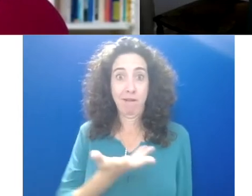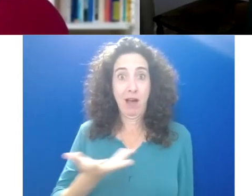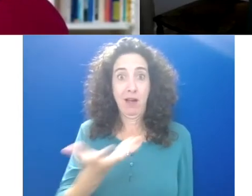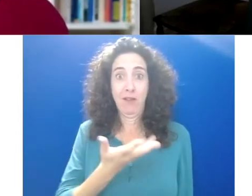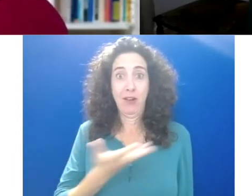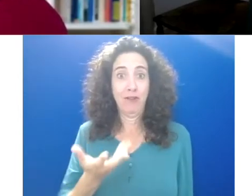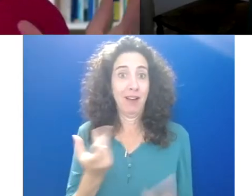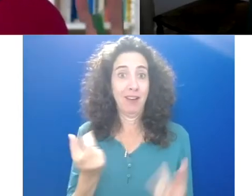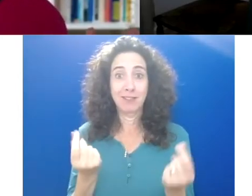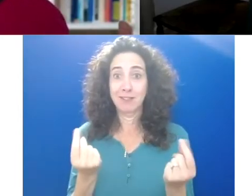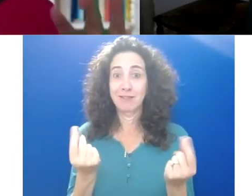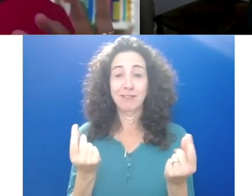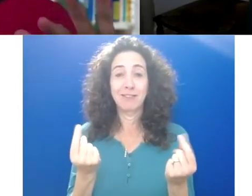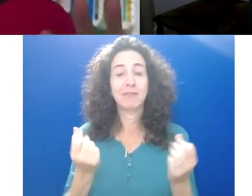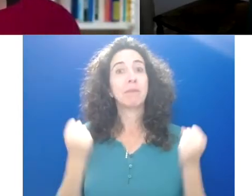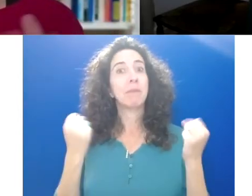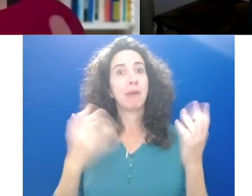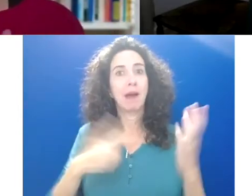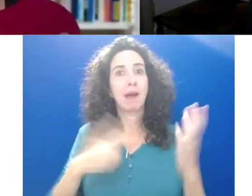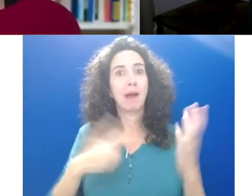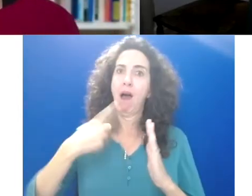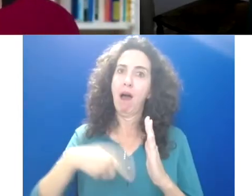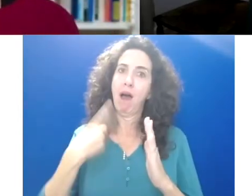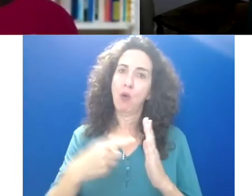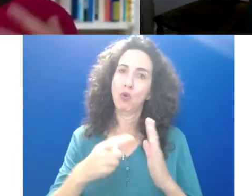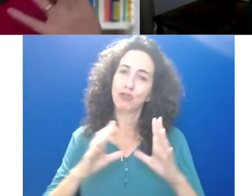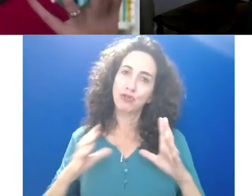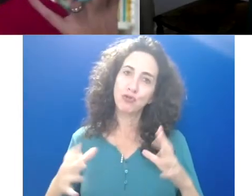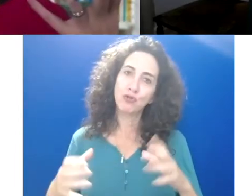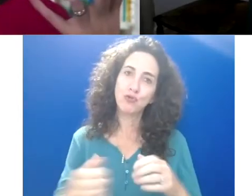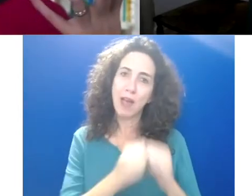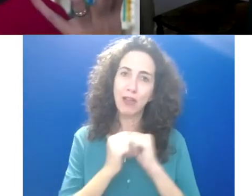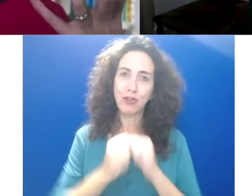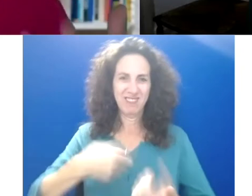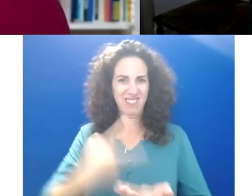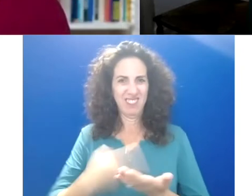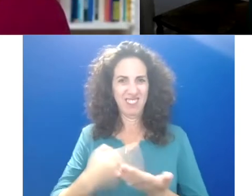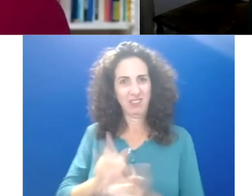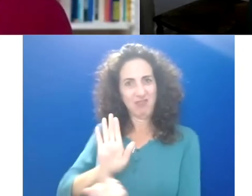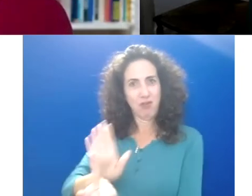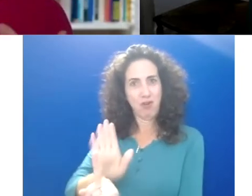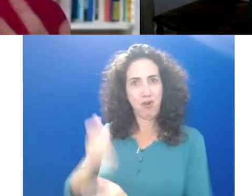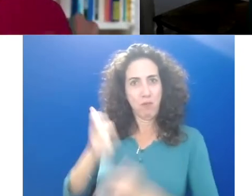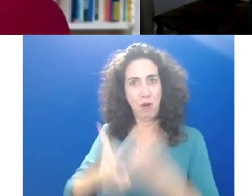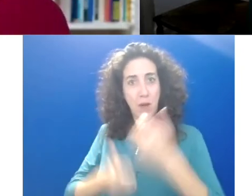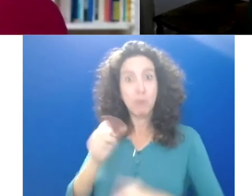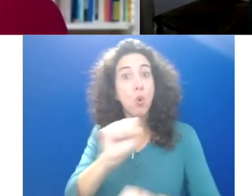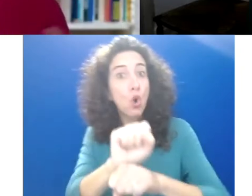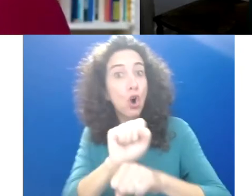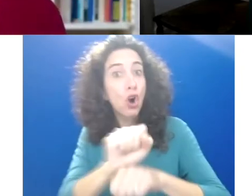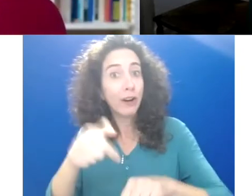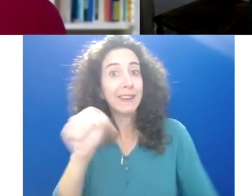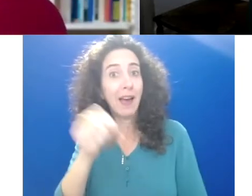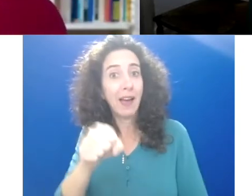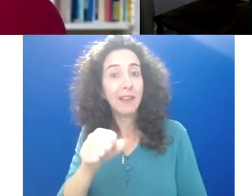um, together safely discussing the problem. So this was, was work, but the fact that we